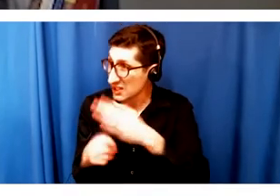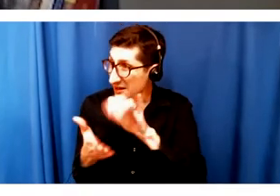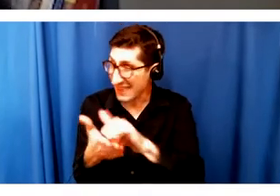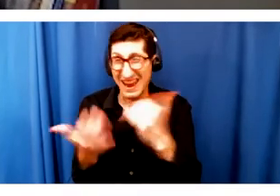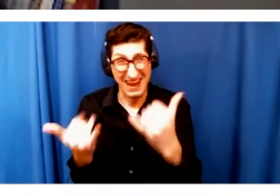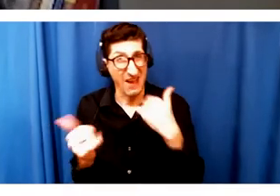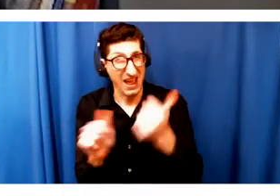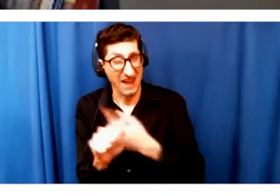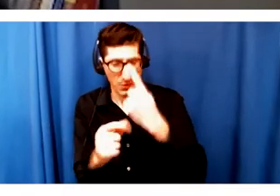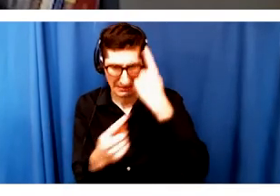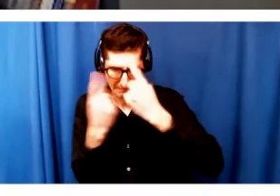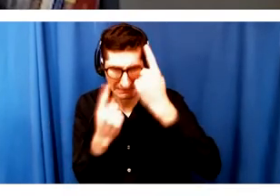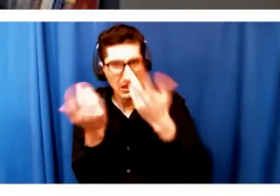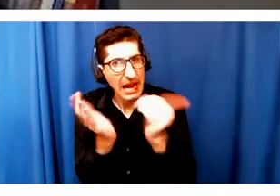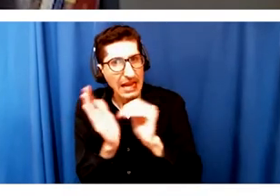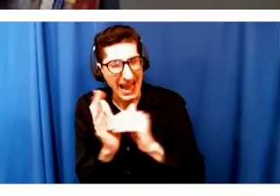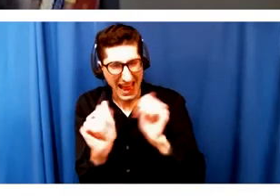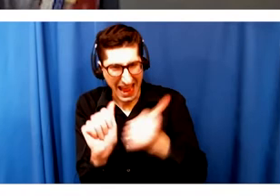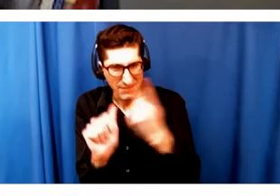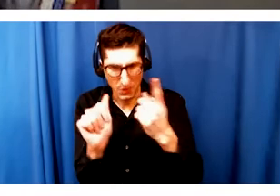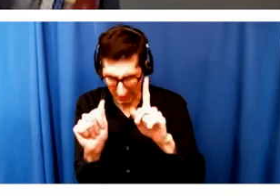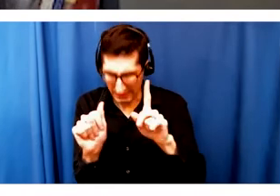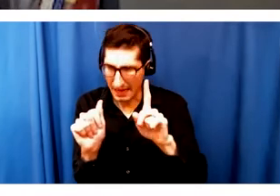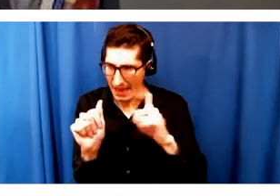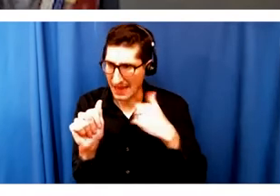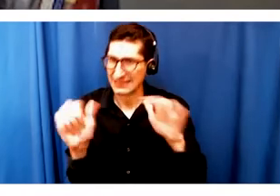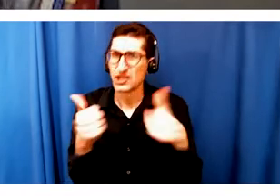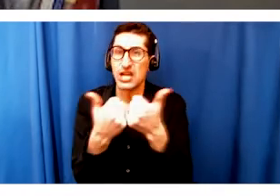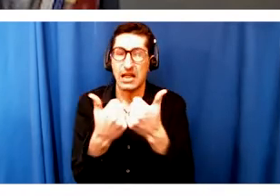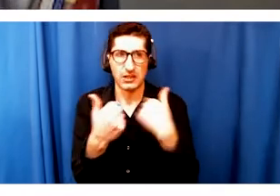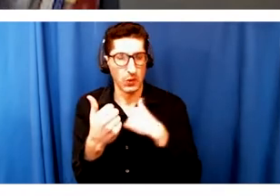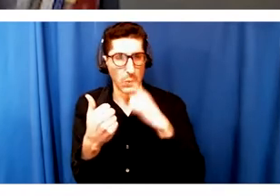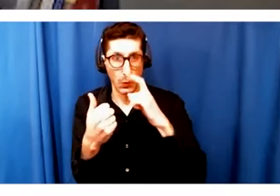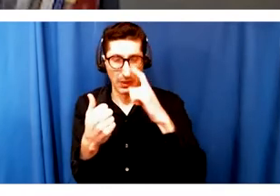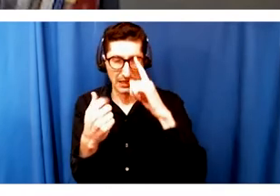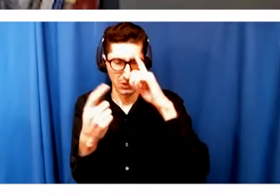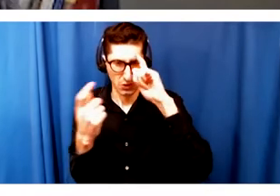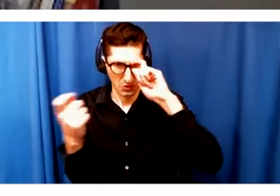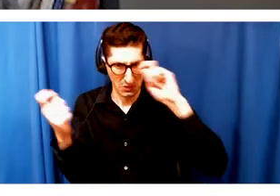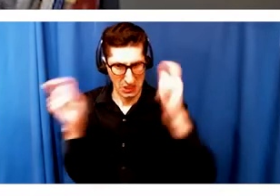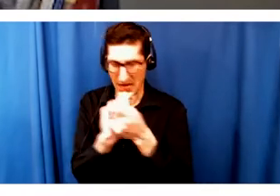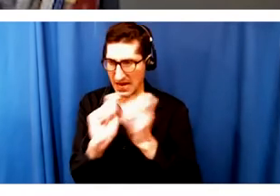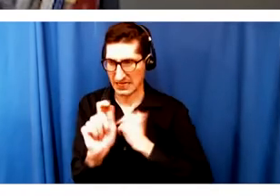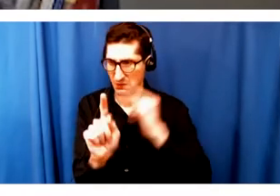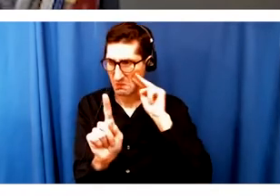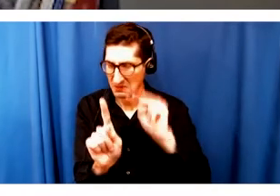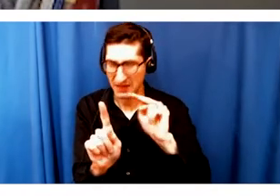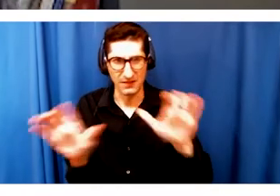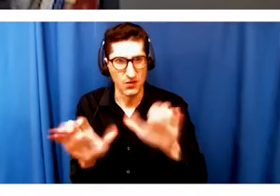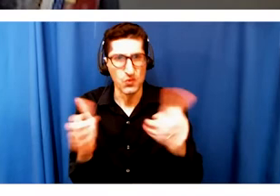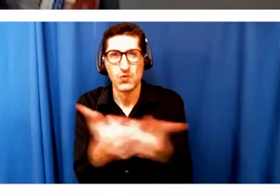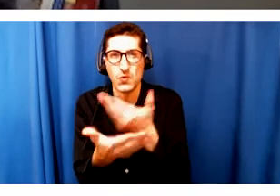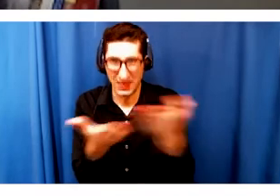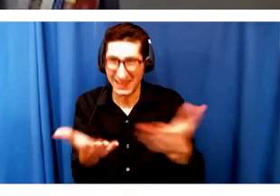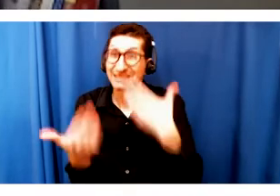challenged to be as brave in our Rethink as we possibly can be. So thank you for sharing all that, Michael. I want to now pass it